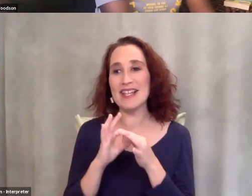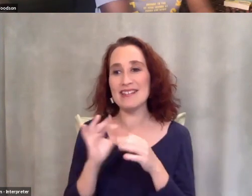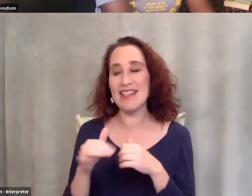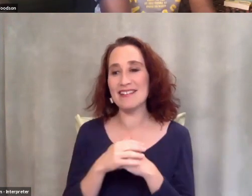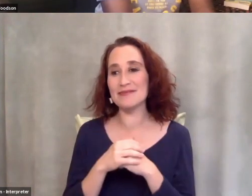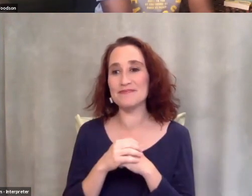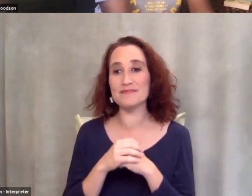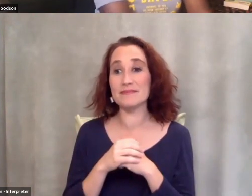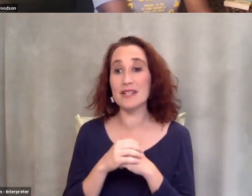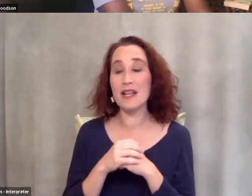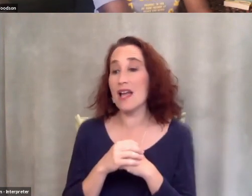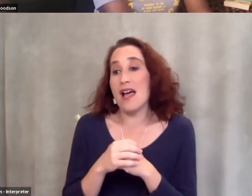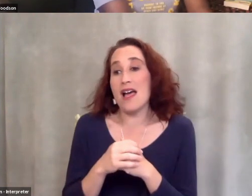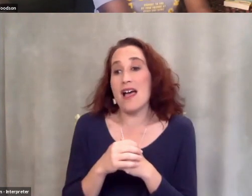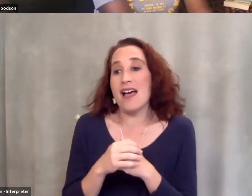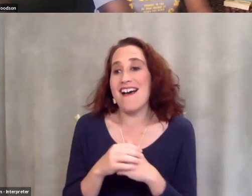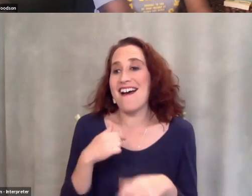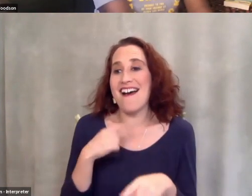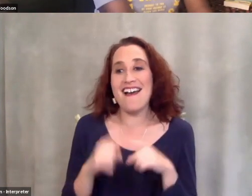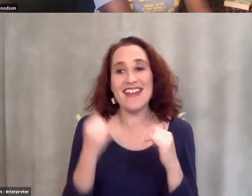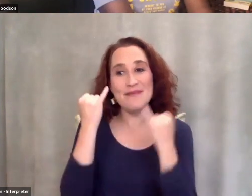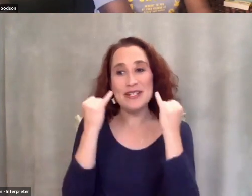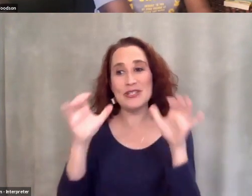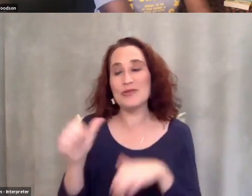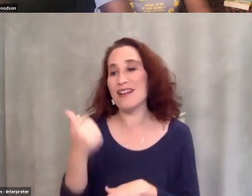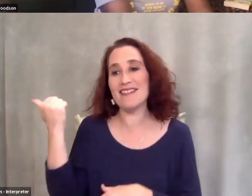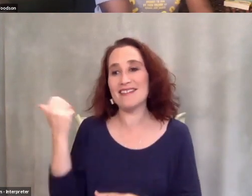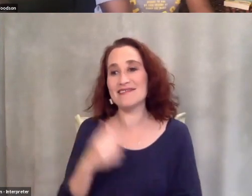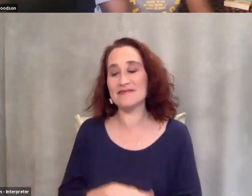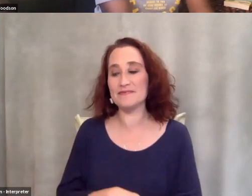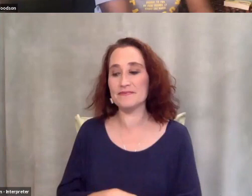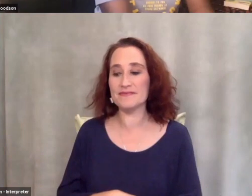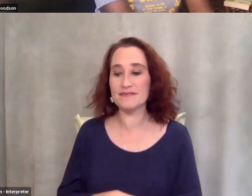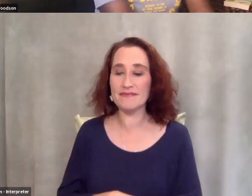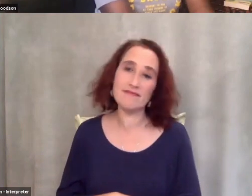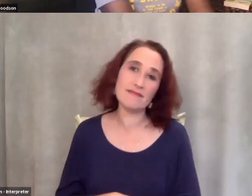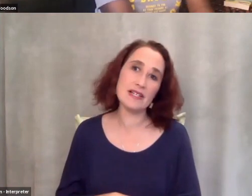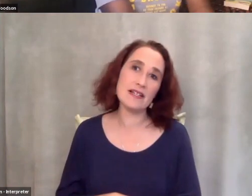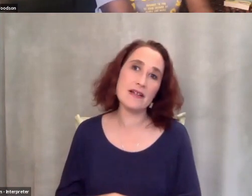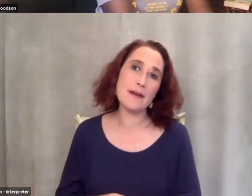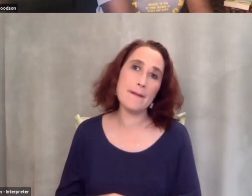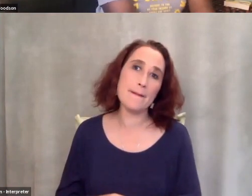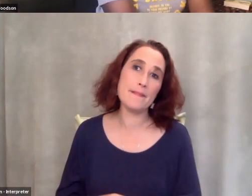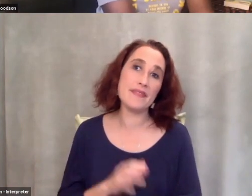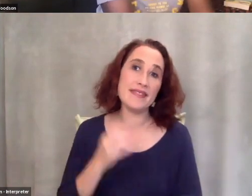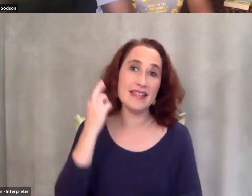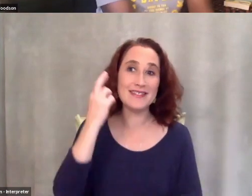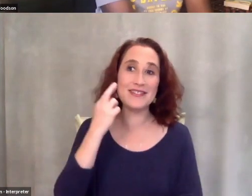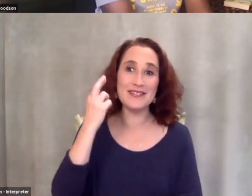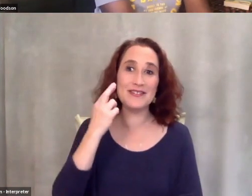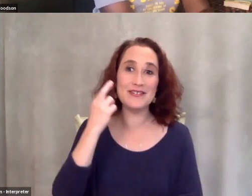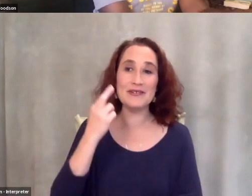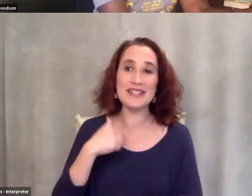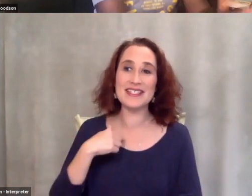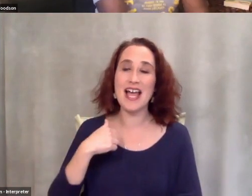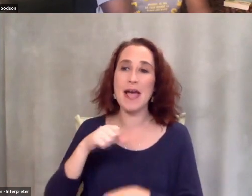I can't imagine doing anything else uh you know I I feel like it's the reason I wear a helmet when I ride a